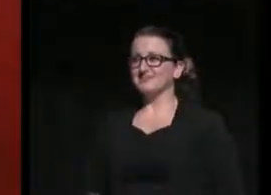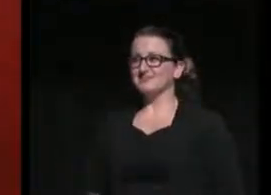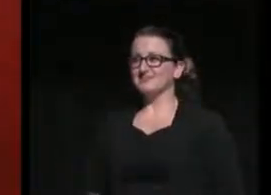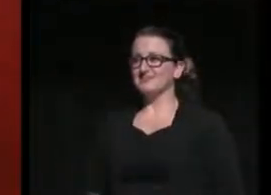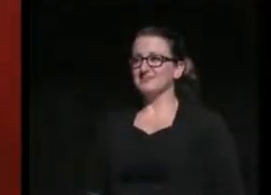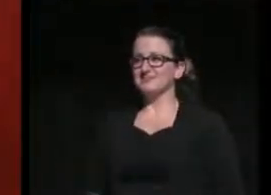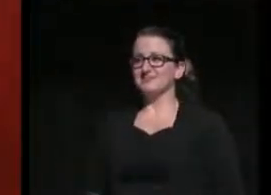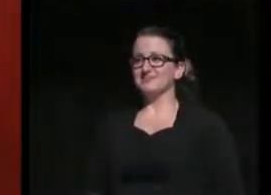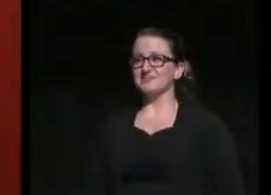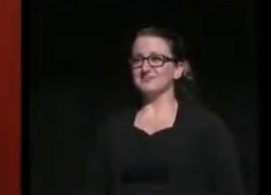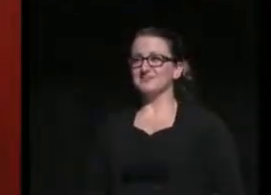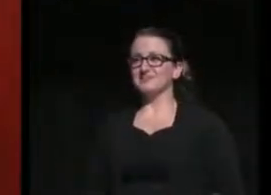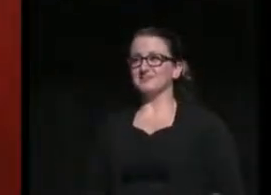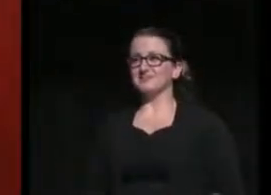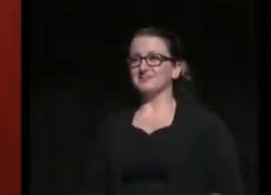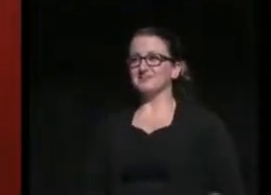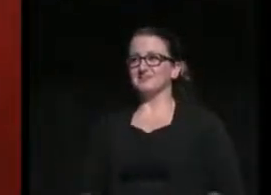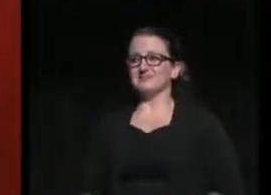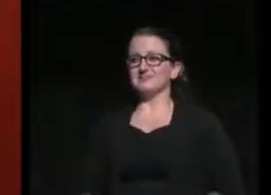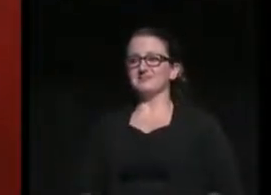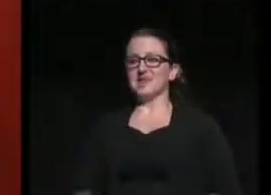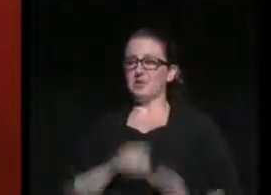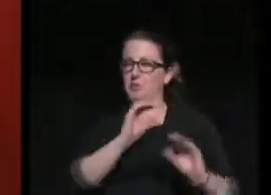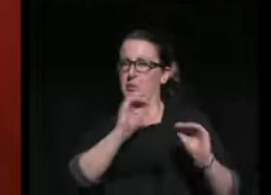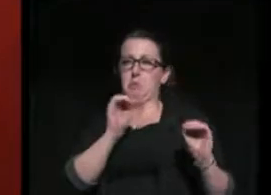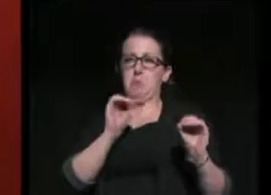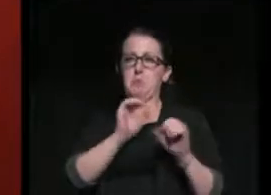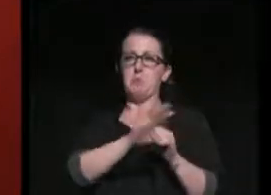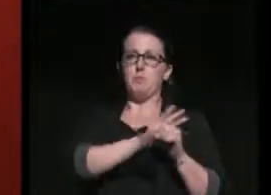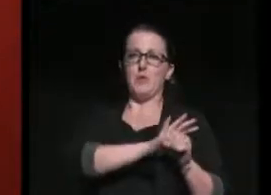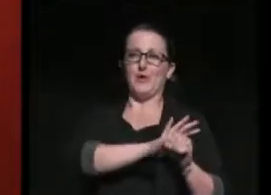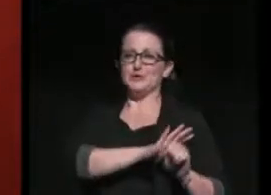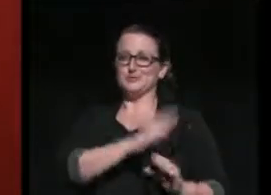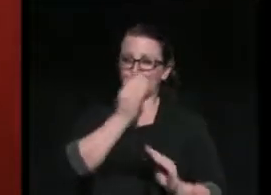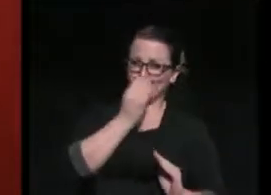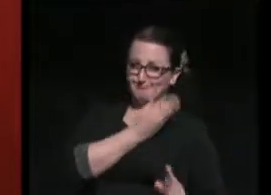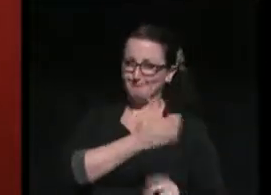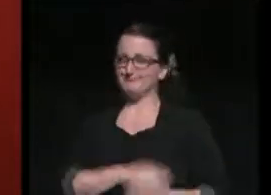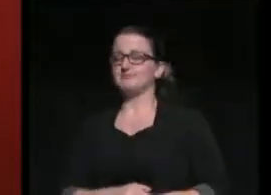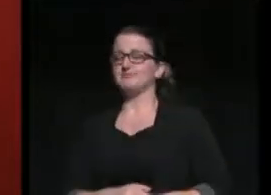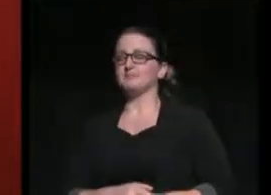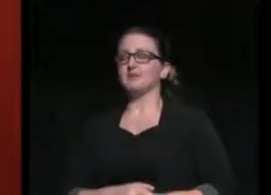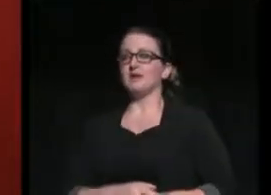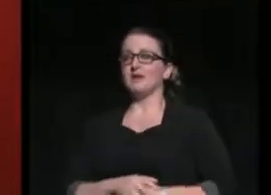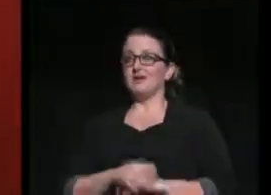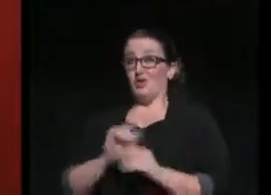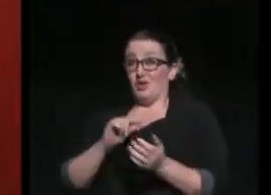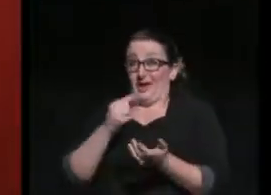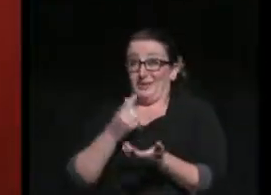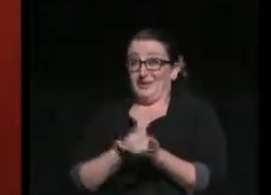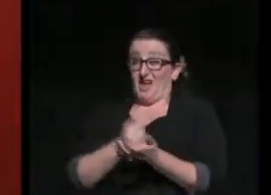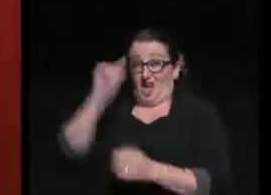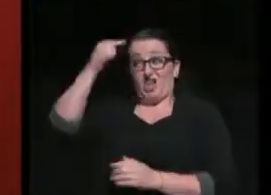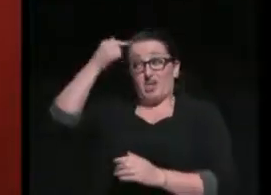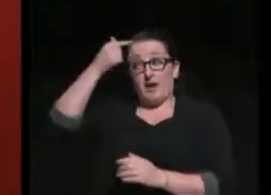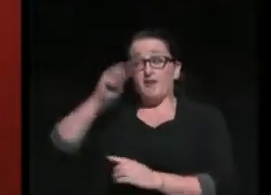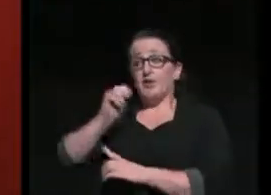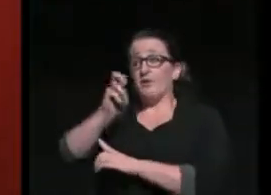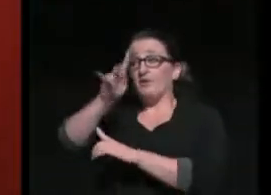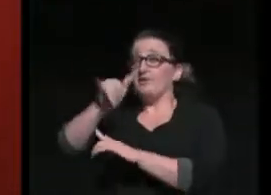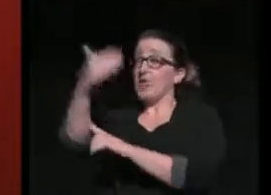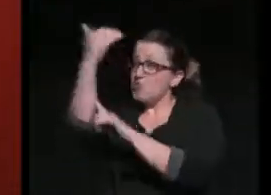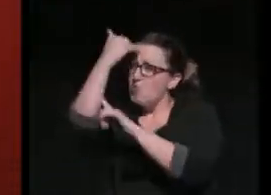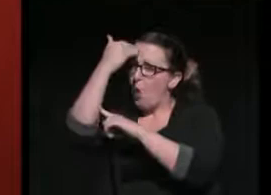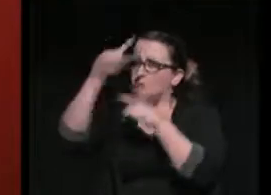But there's no pressure governor, there really don't. Graduate, Governor Murphy knows a thing or two about the in